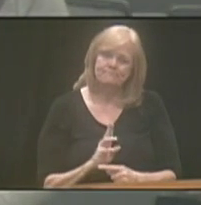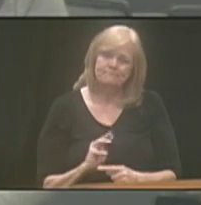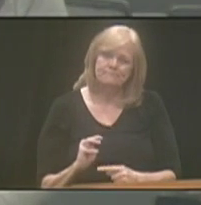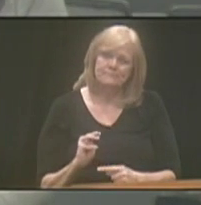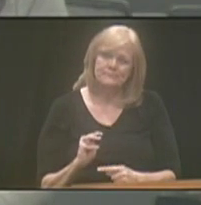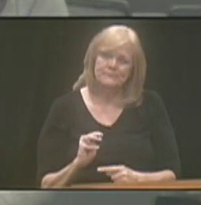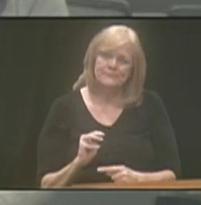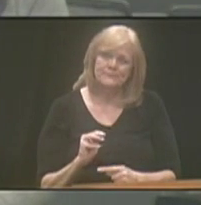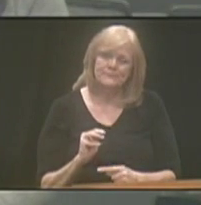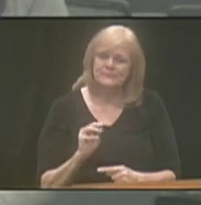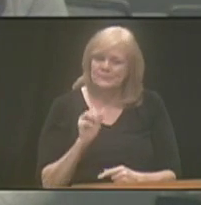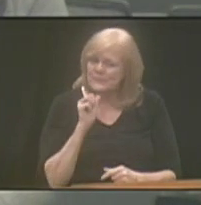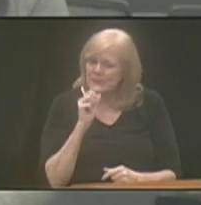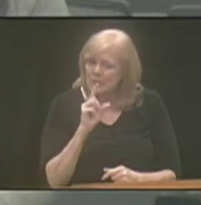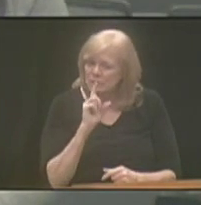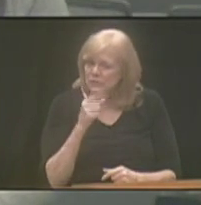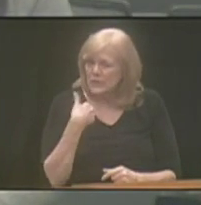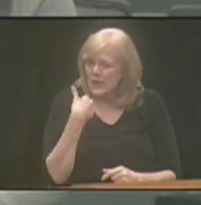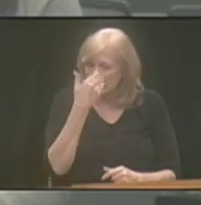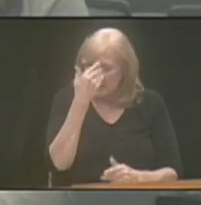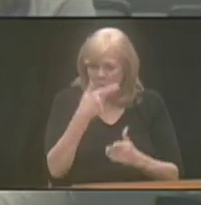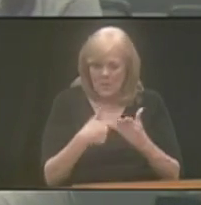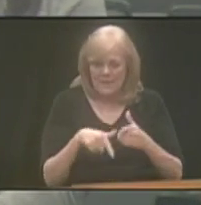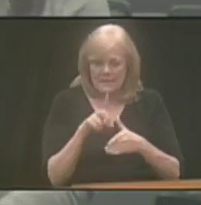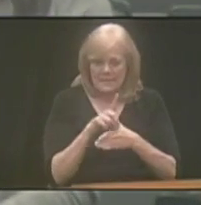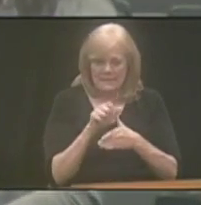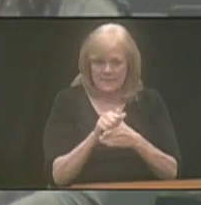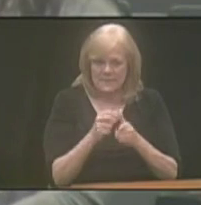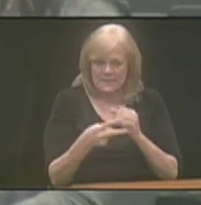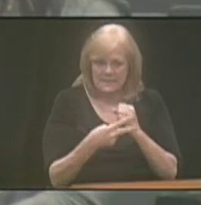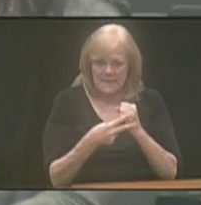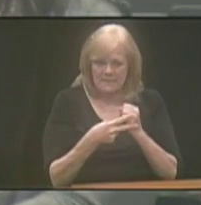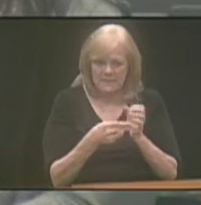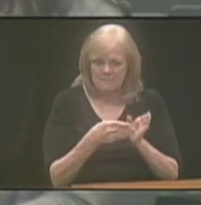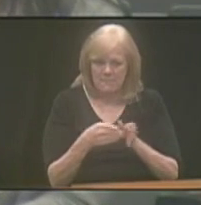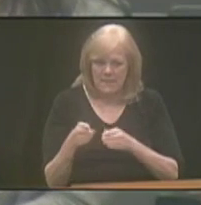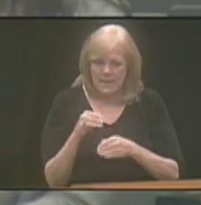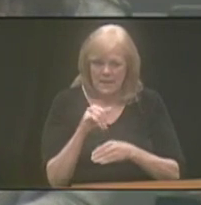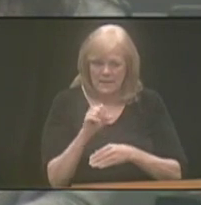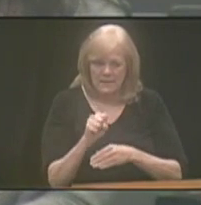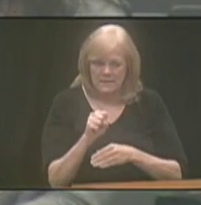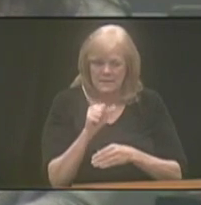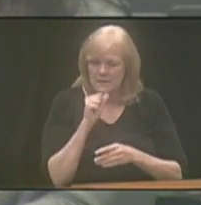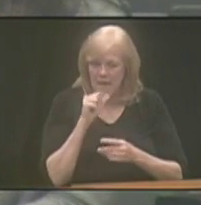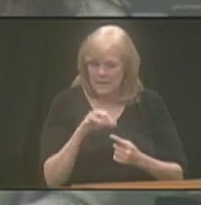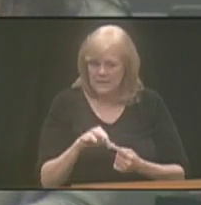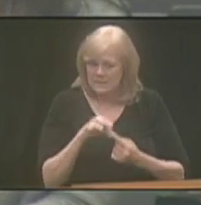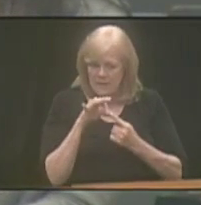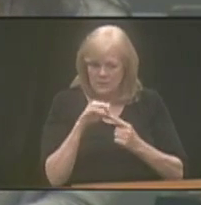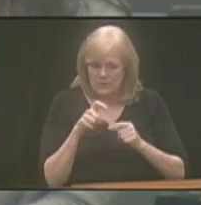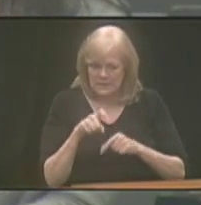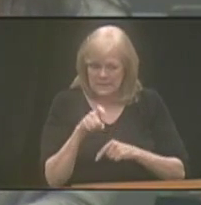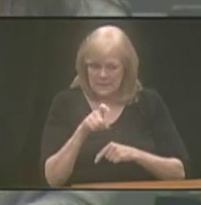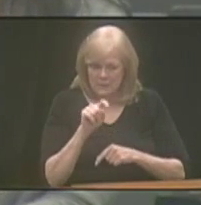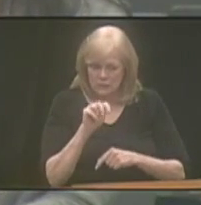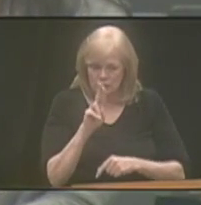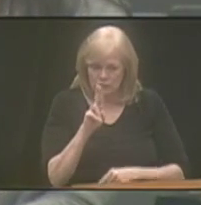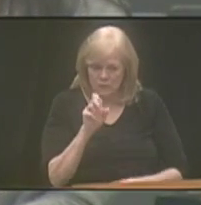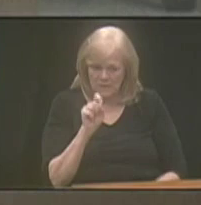I guess, yeah, I'm not sure I know what a disability savings plan is. might have to, not a special needs trust, I assume.